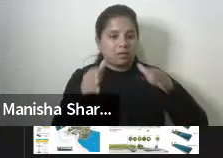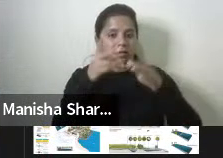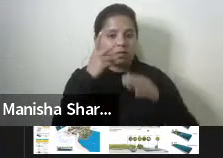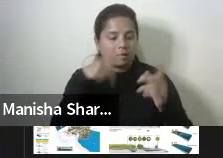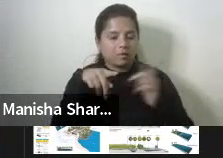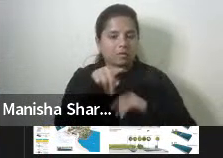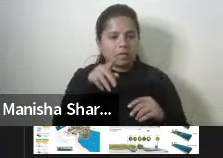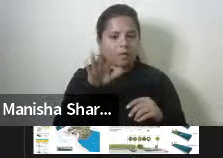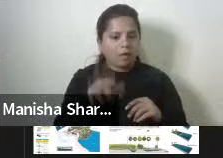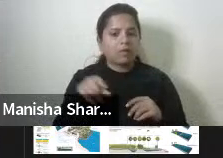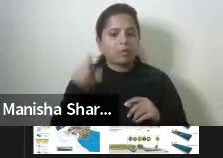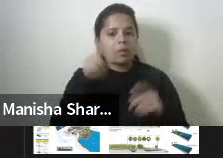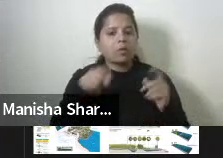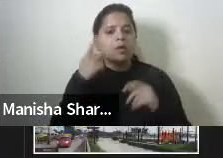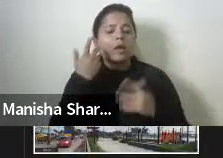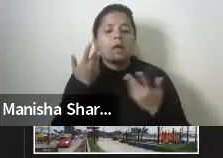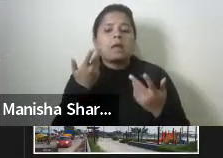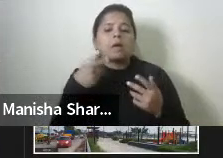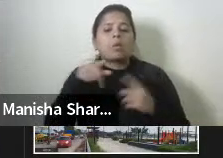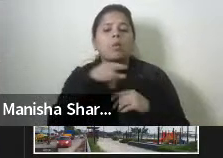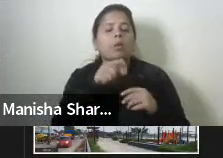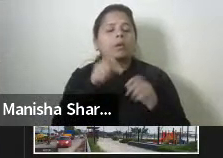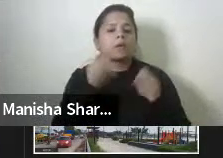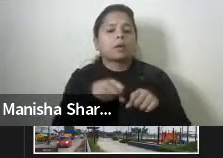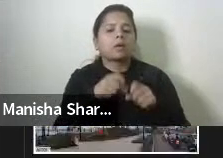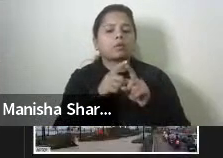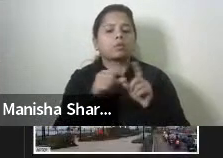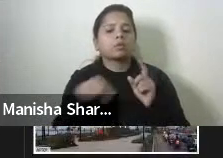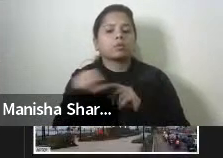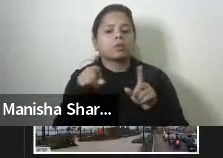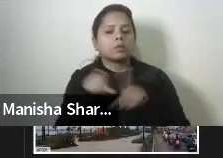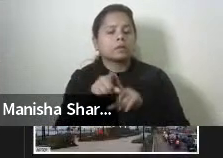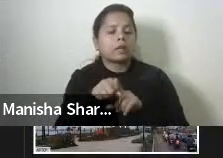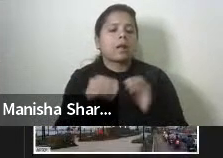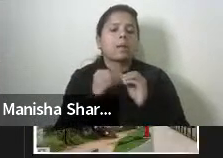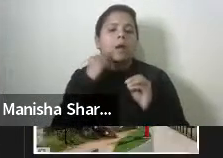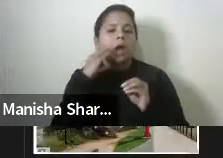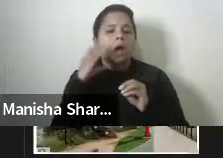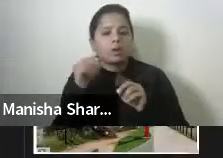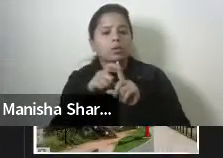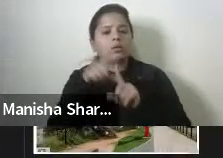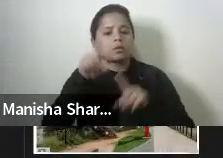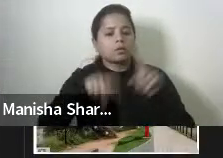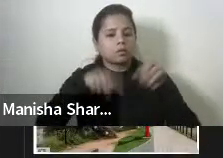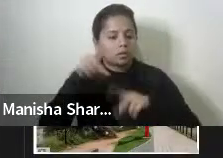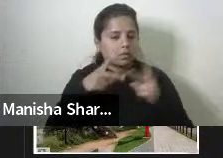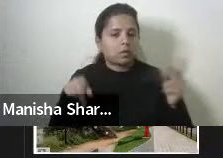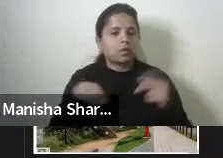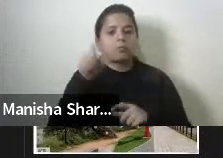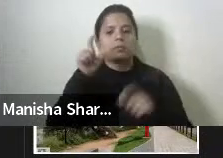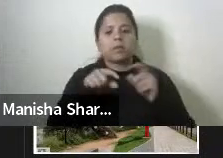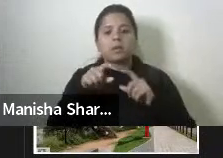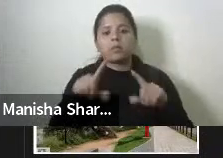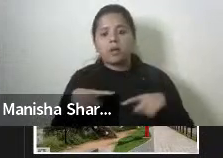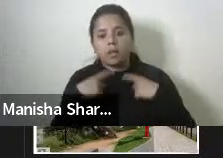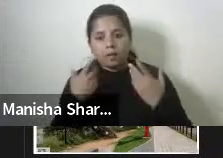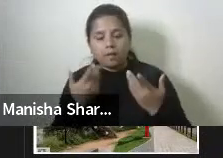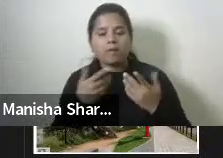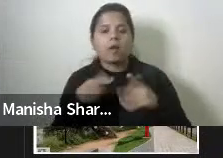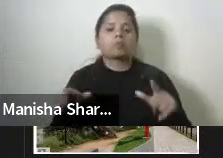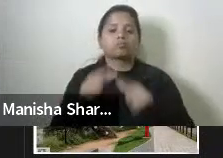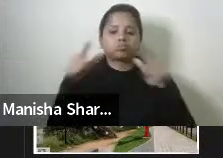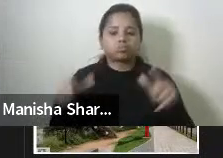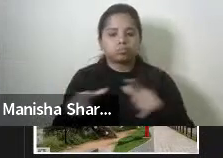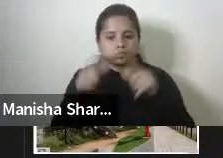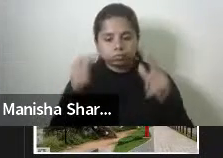now. So water treatment, wastewater, biodiversity, um, native, um, plantations, uh, you know,